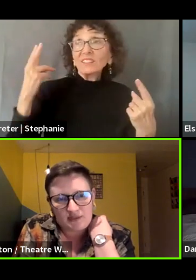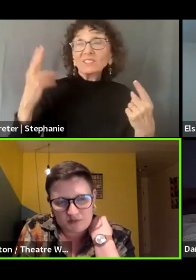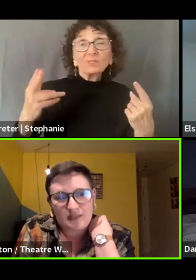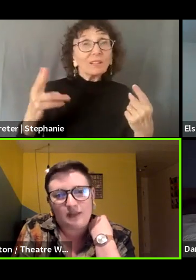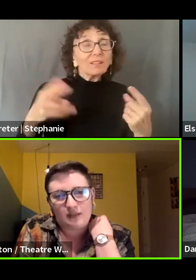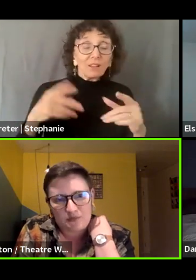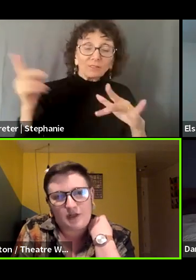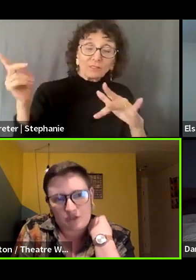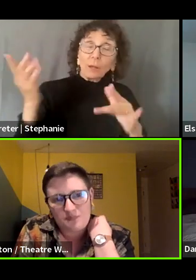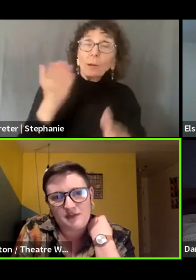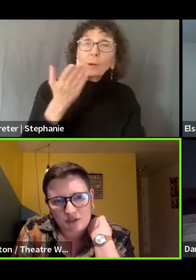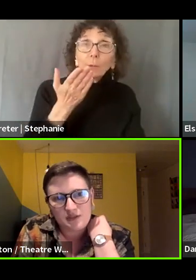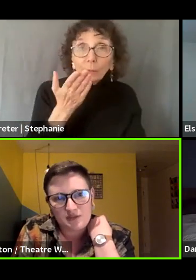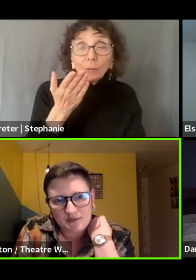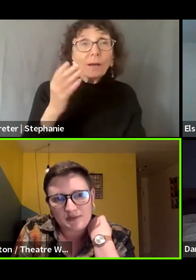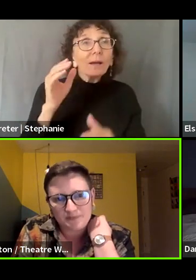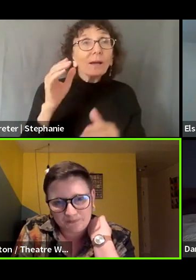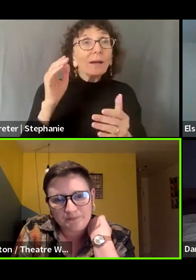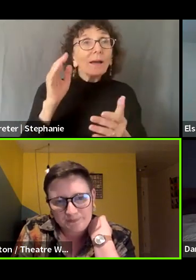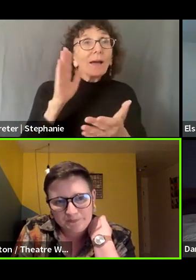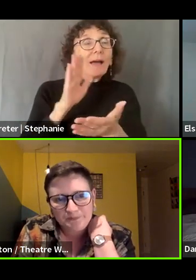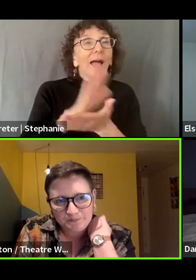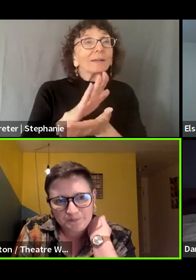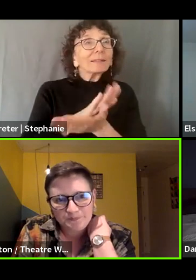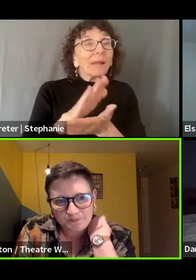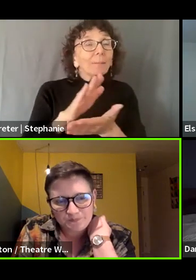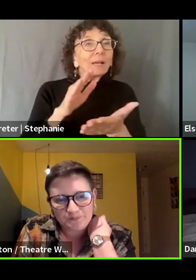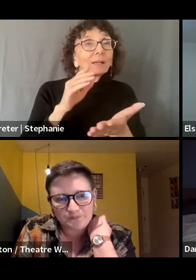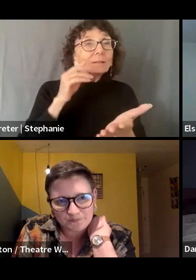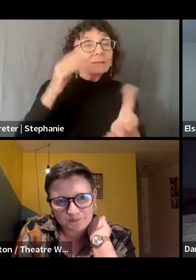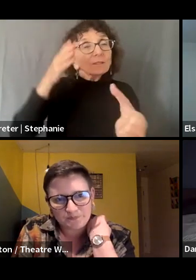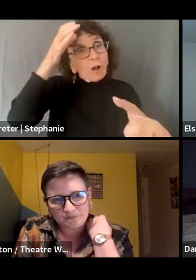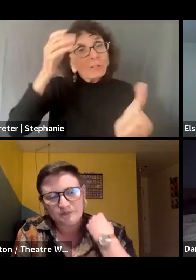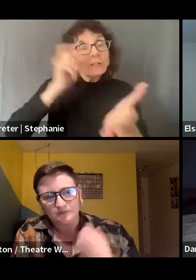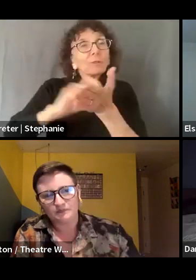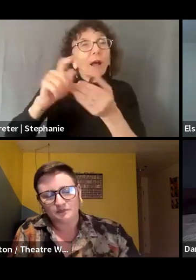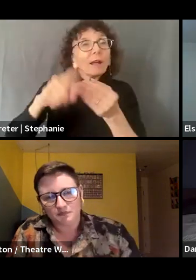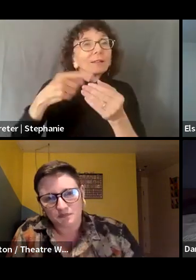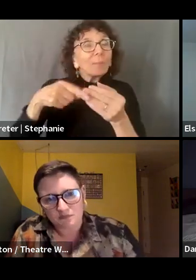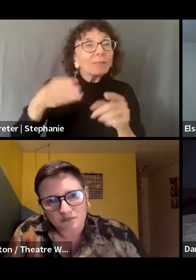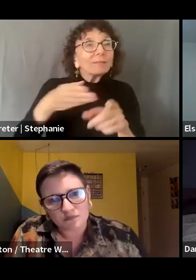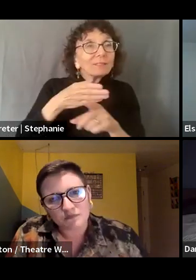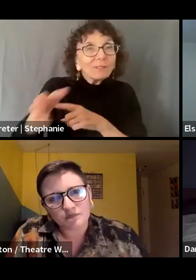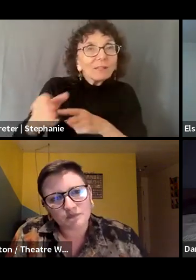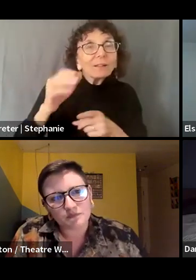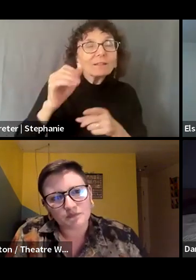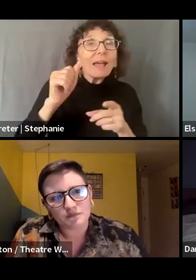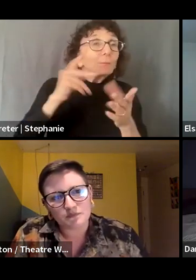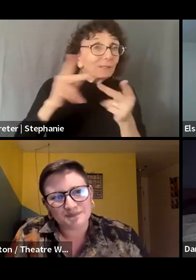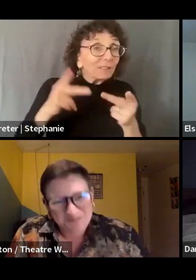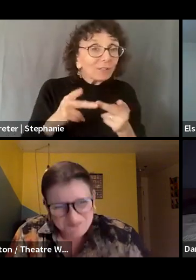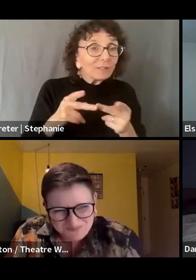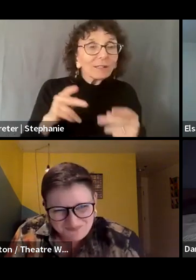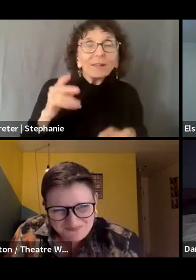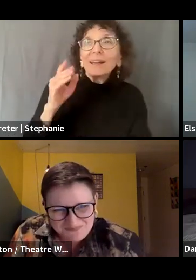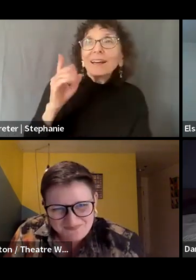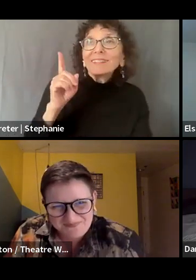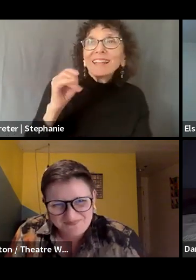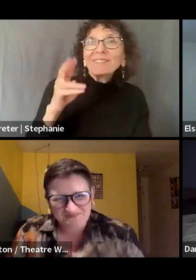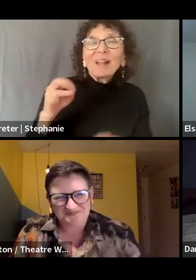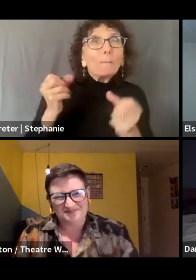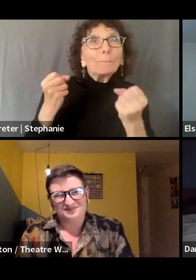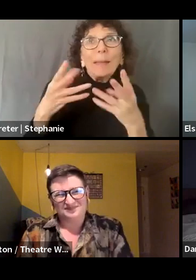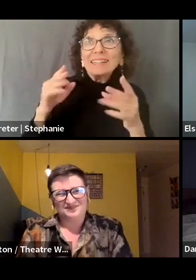this field and particularly production positions. Yeah. Um, there are many, many things in what you said that I want to dig into,